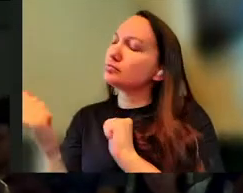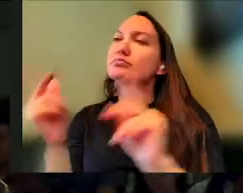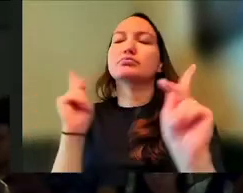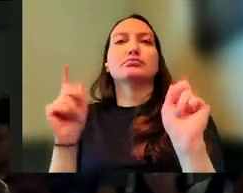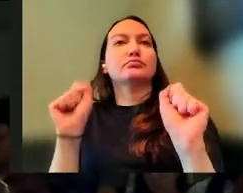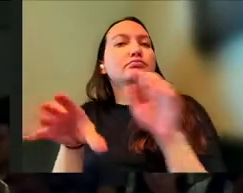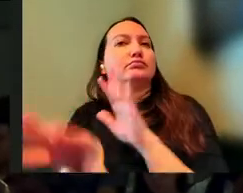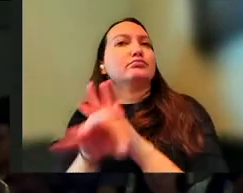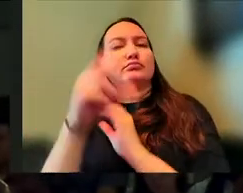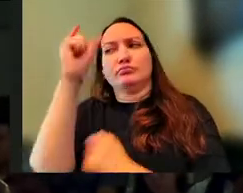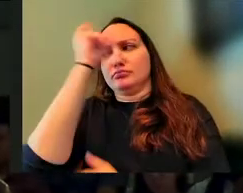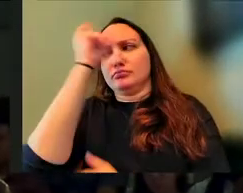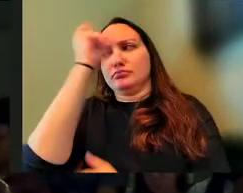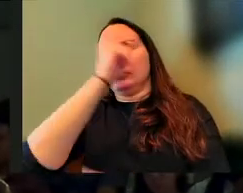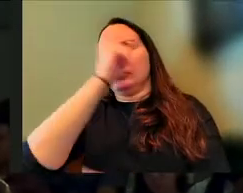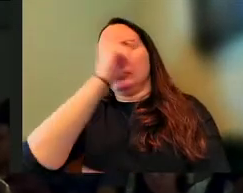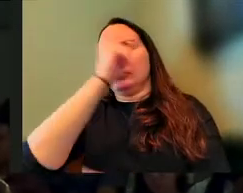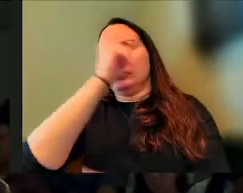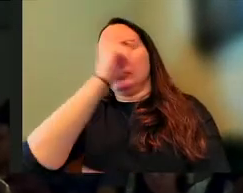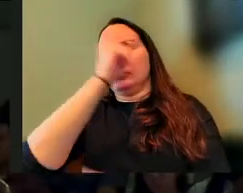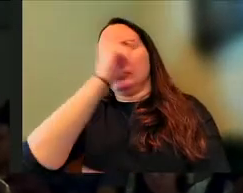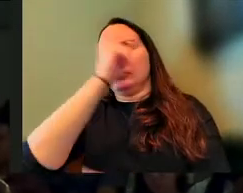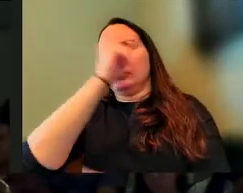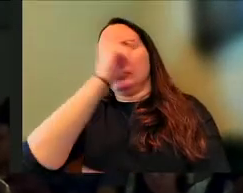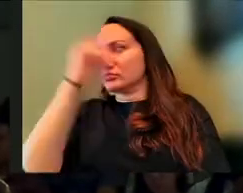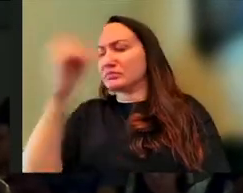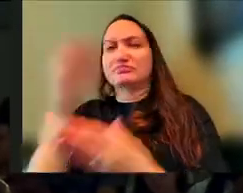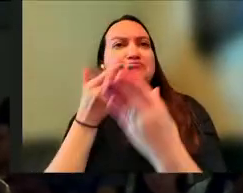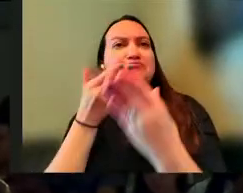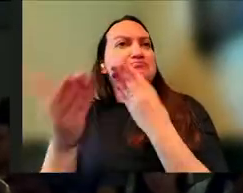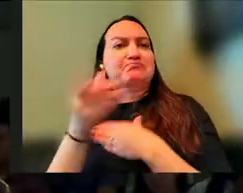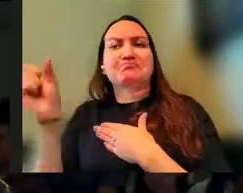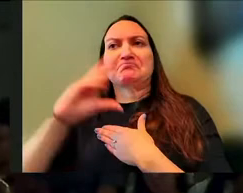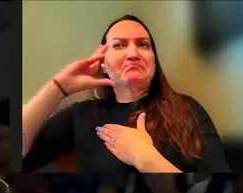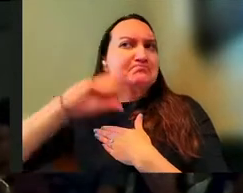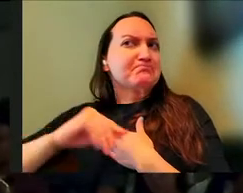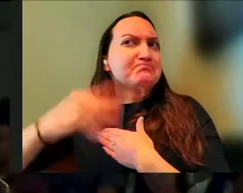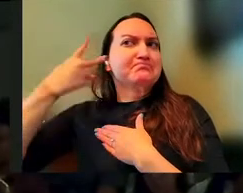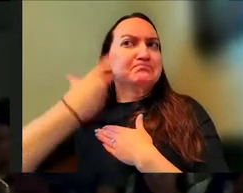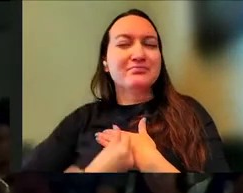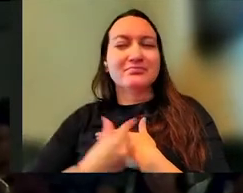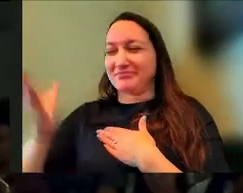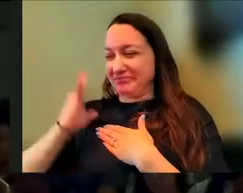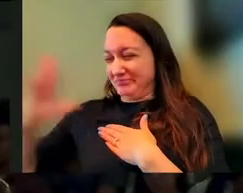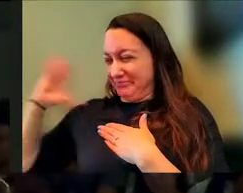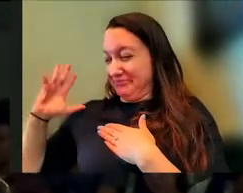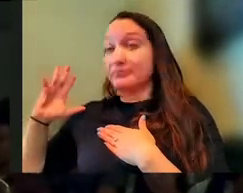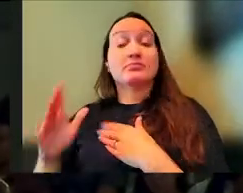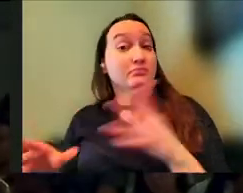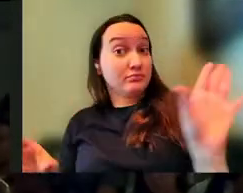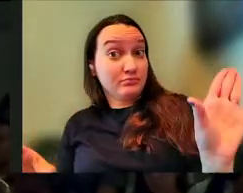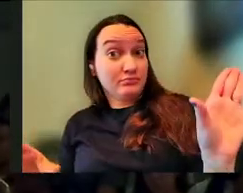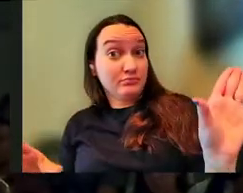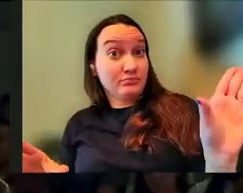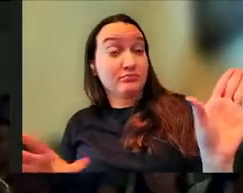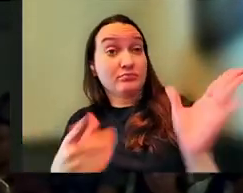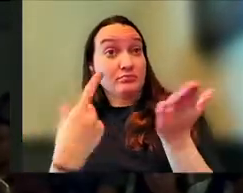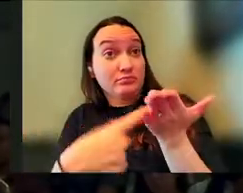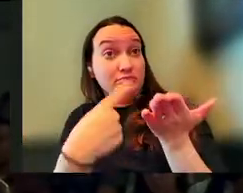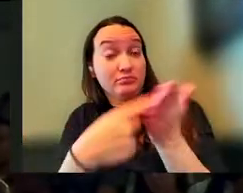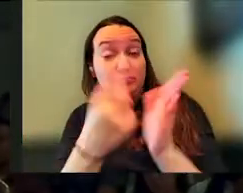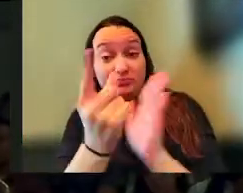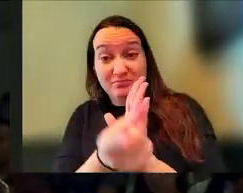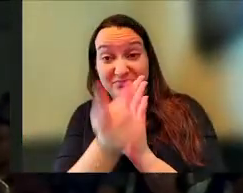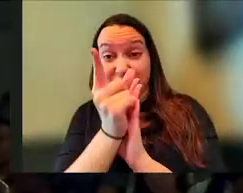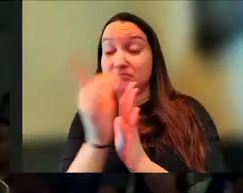wisdom. You can choose to pursue wisdom no matter where you've been. That's a, this is a really, I mean, let's talk about the gospel for a second, right? Jesus comes in,